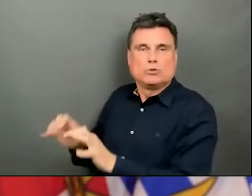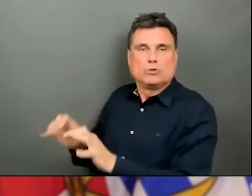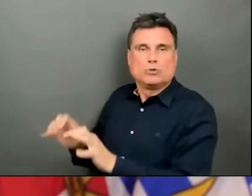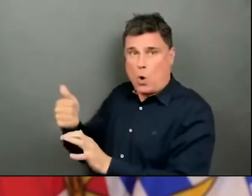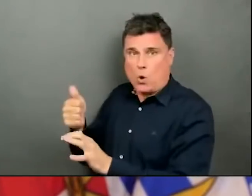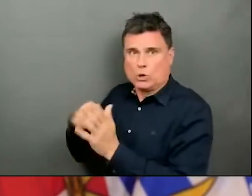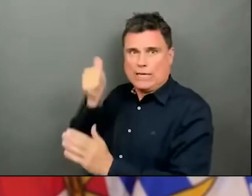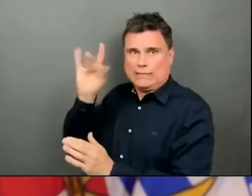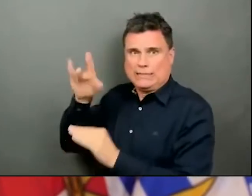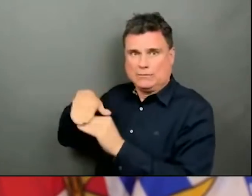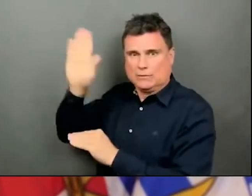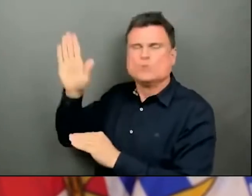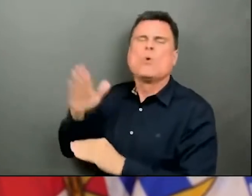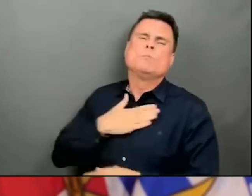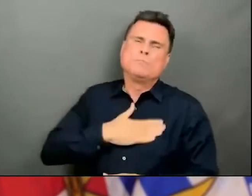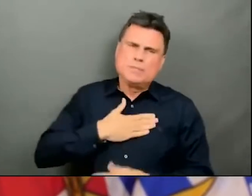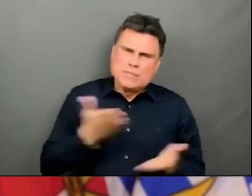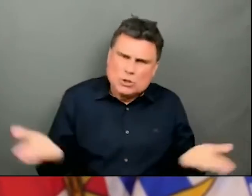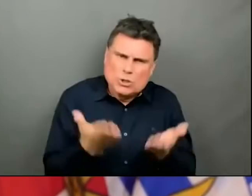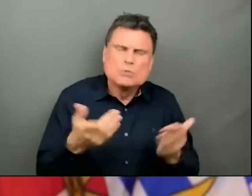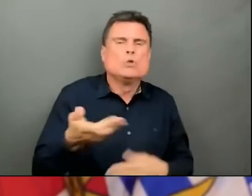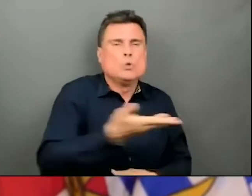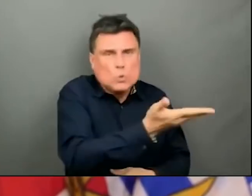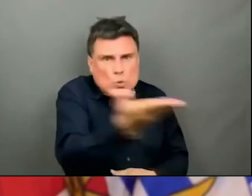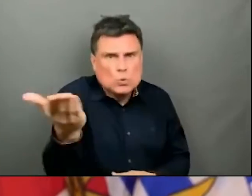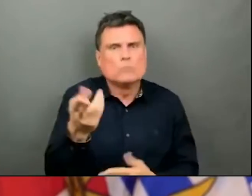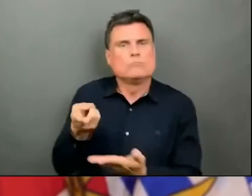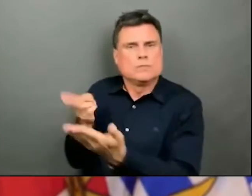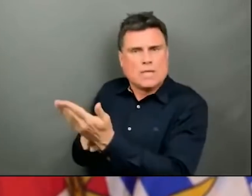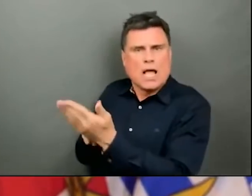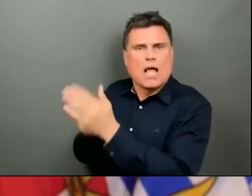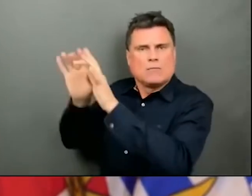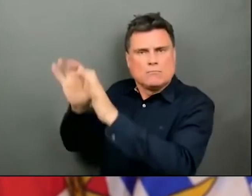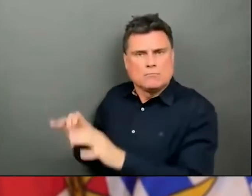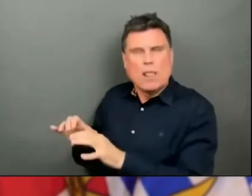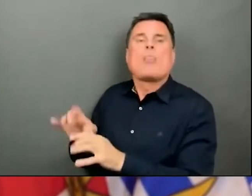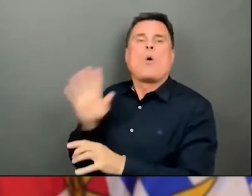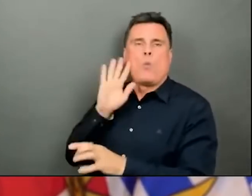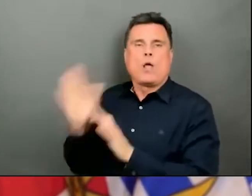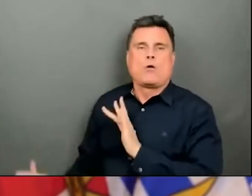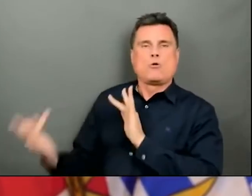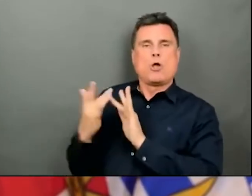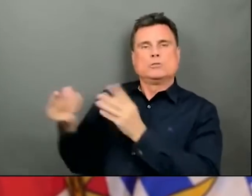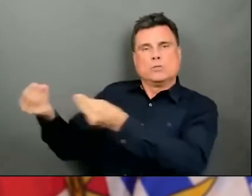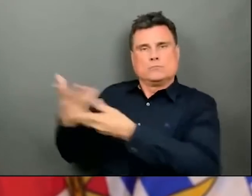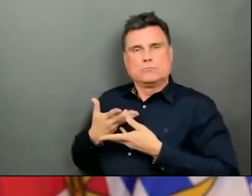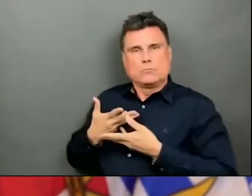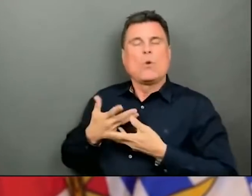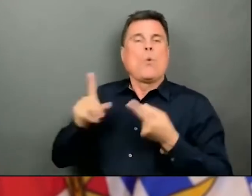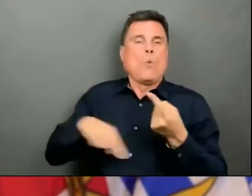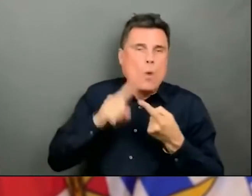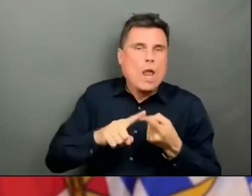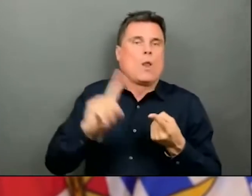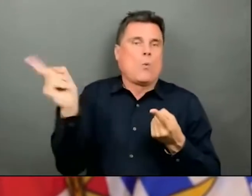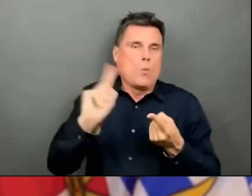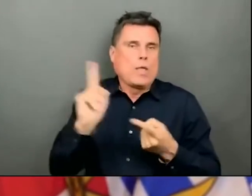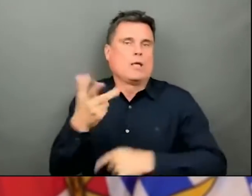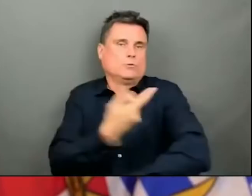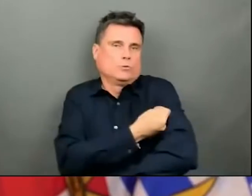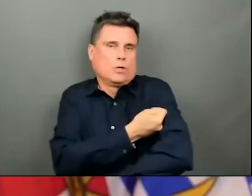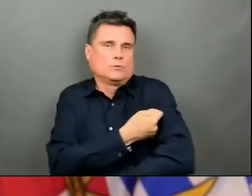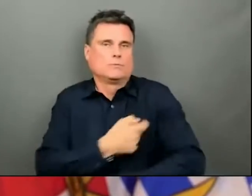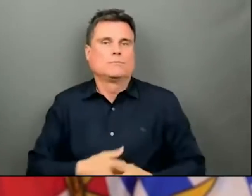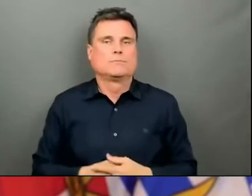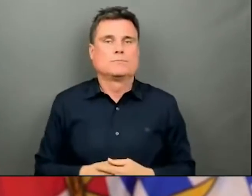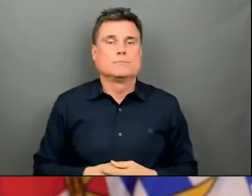efficient way to get notified of when vaccine is available for your age group. So encourage So get And the good news,